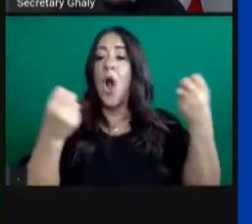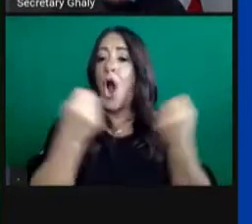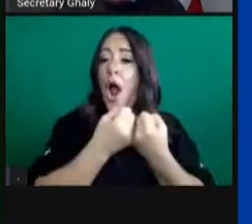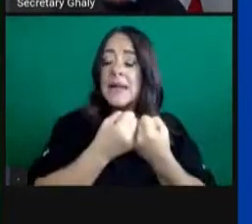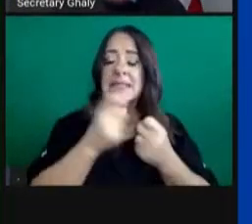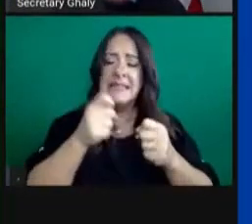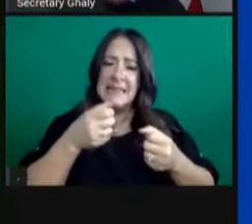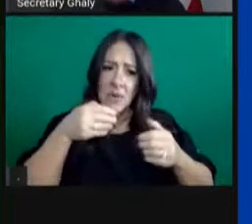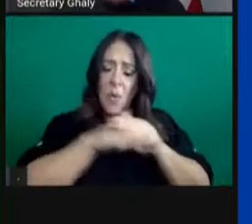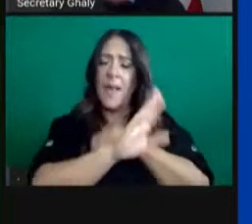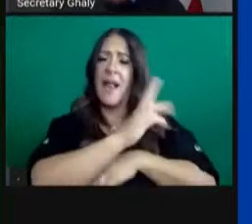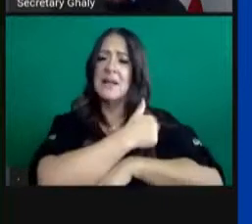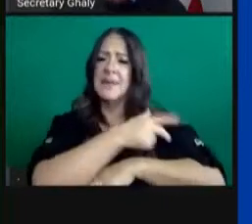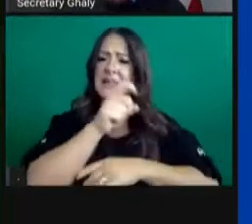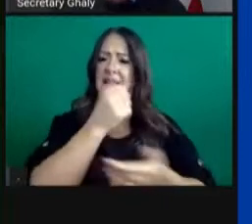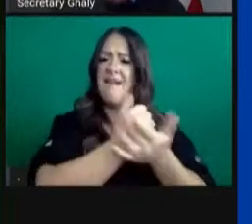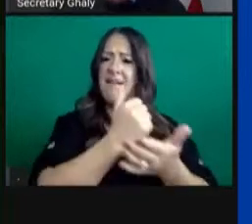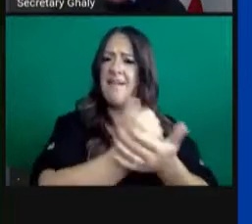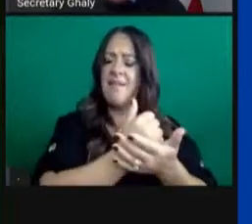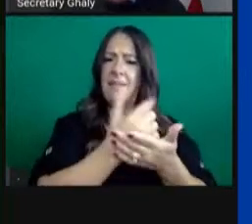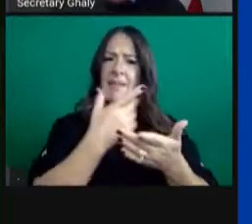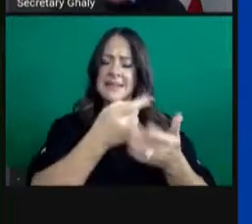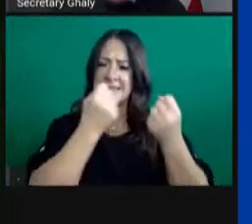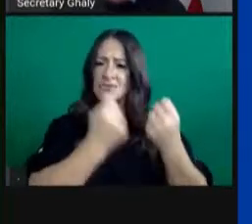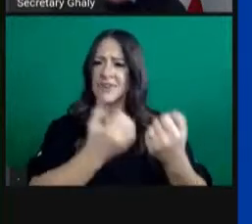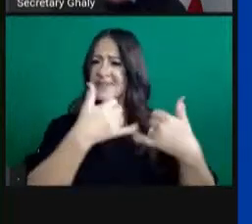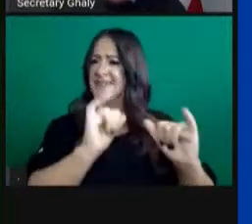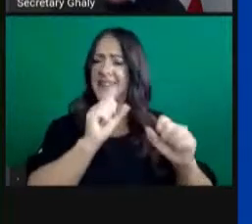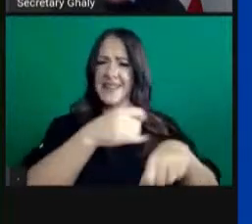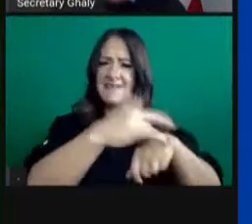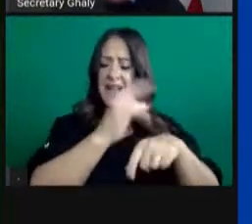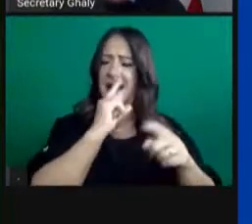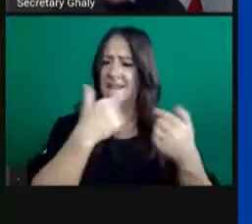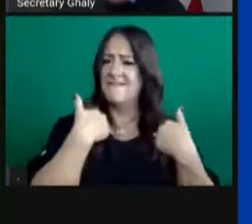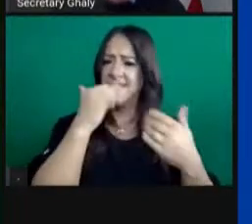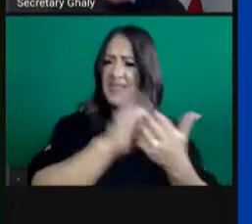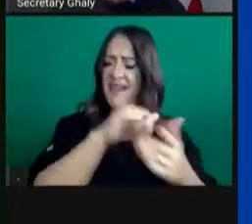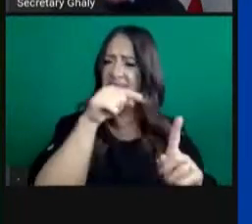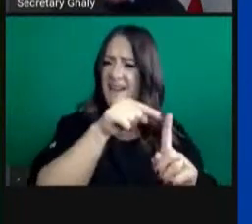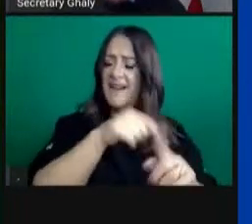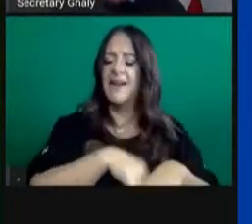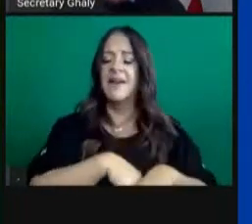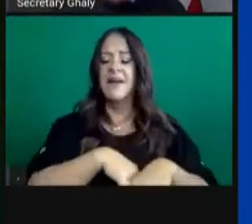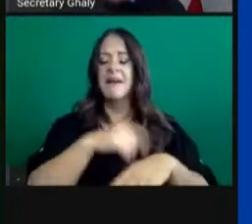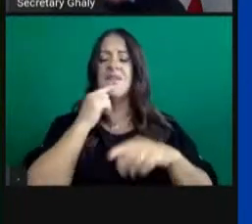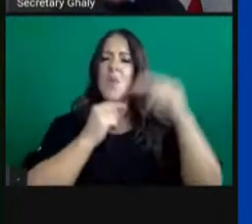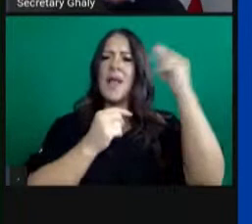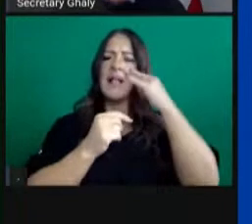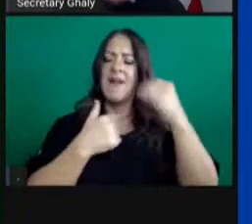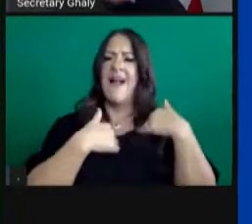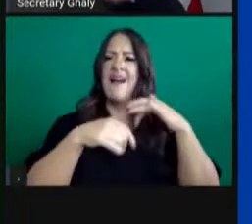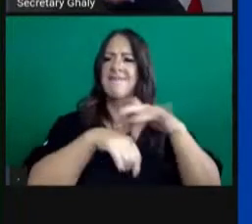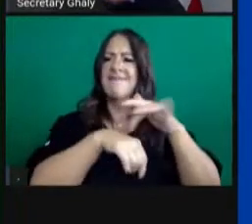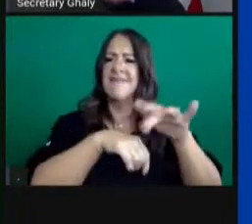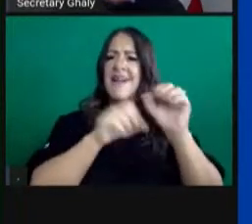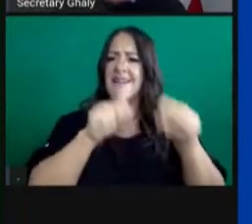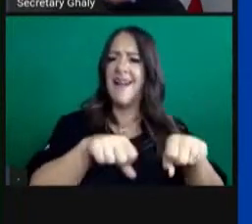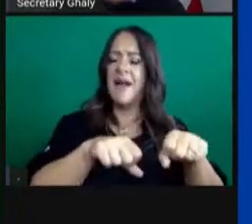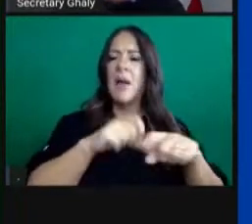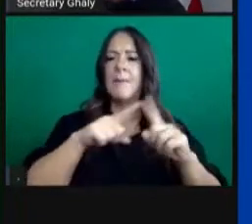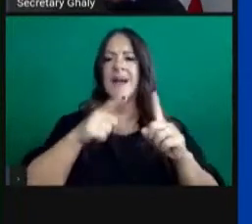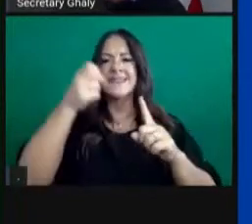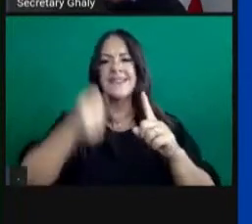cetera, still very strong, but in Southern California, quite a different story as we reflected yesterday.